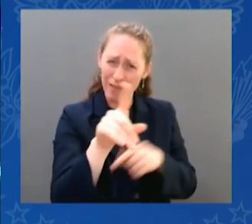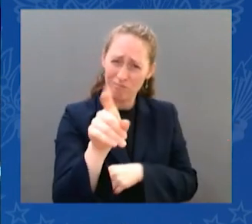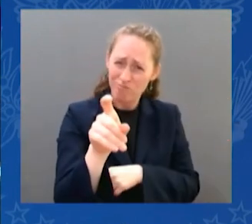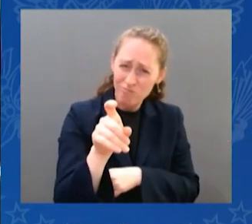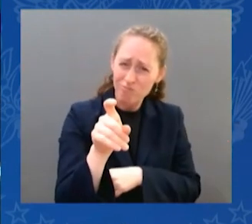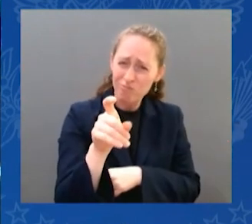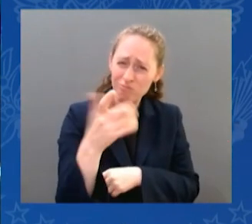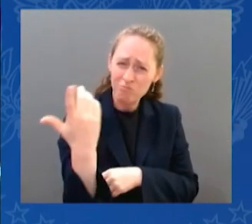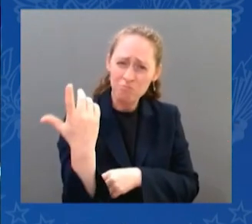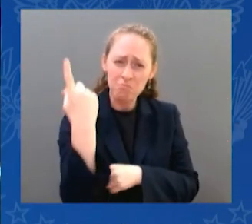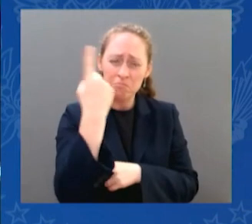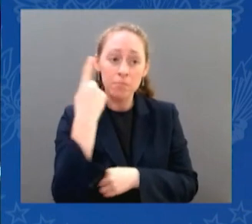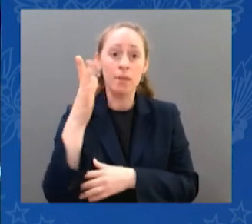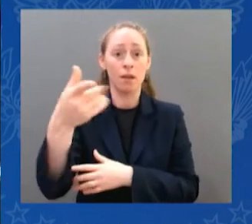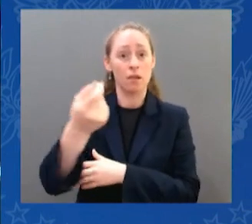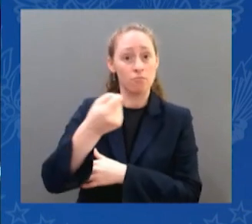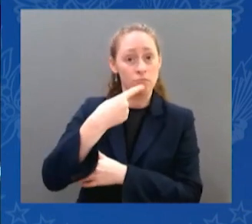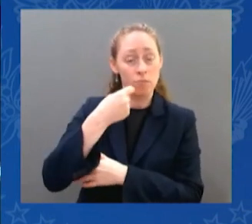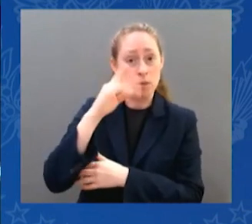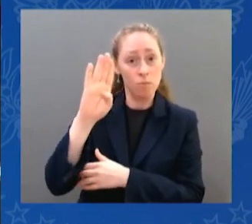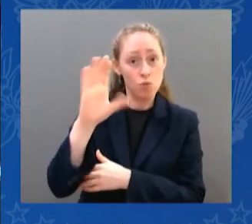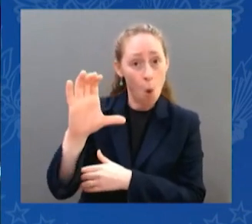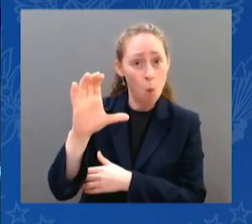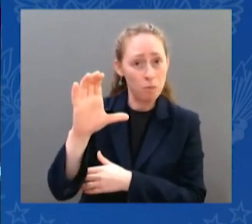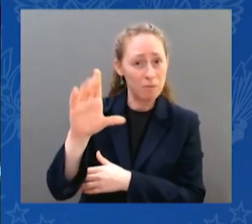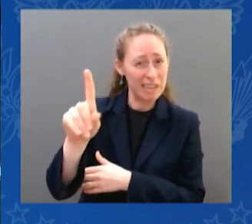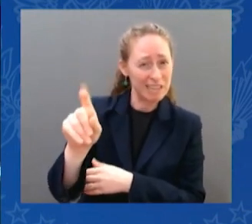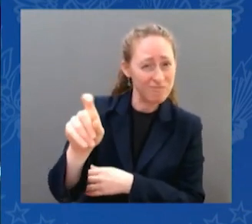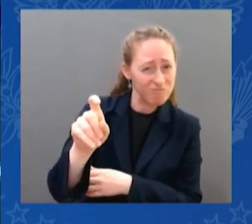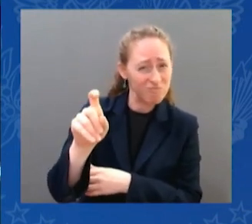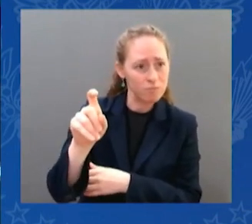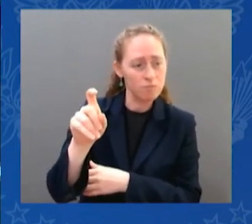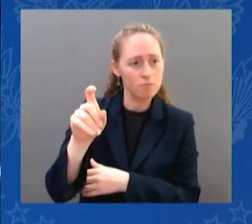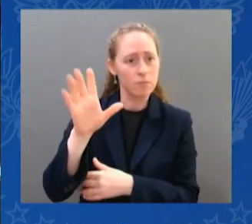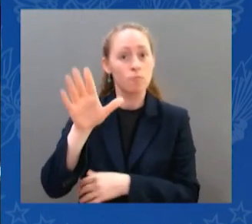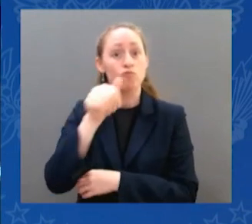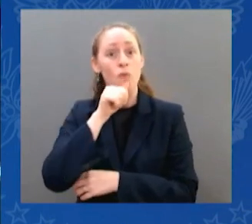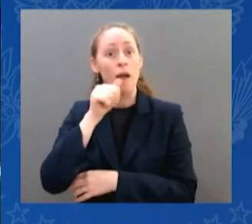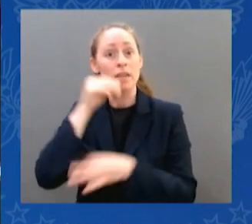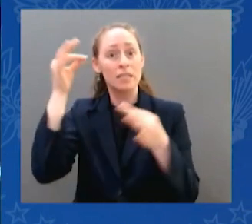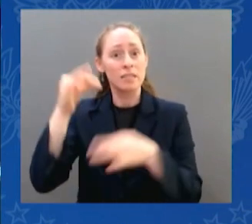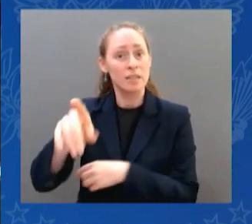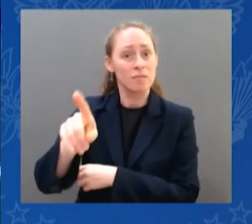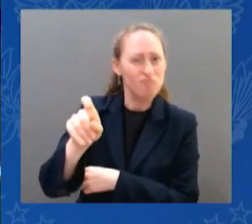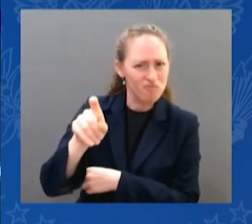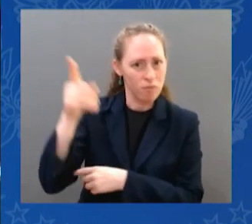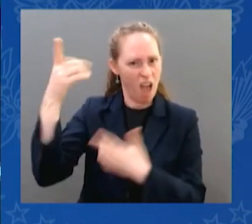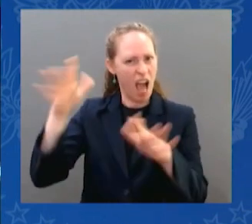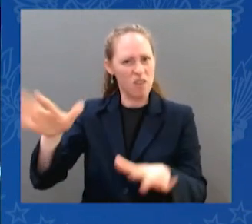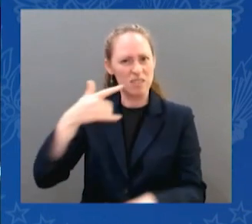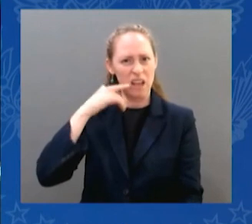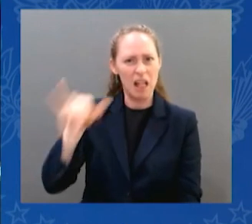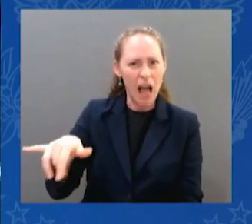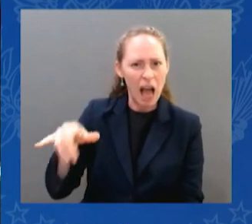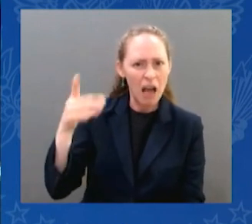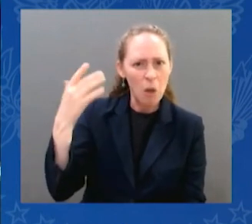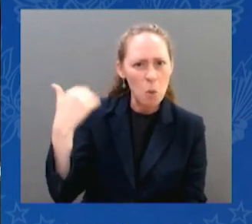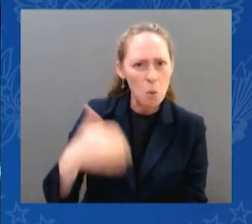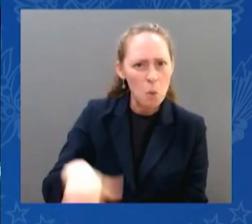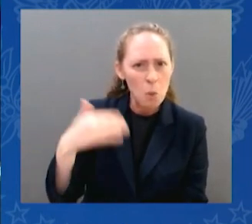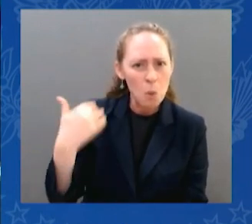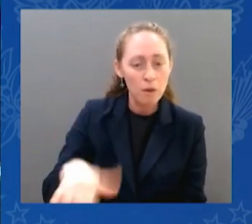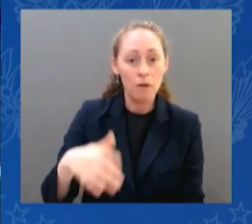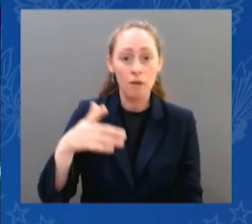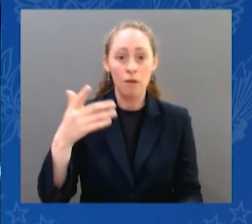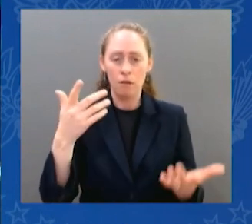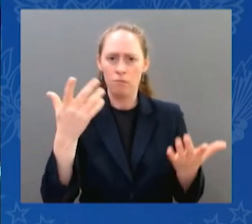until Congress acts. This is not over. It's not over. Now, I'm going to turn it over to Jen Klein, the